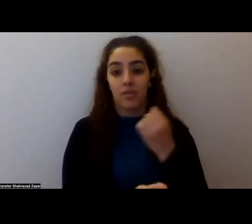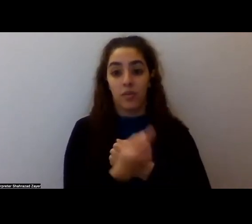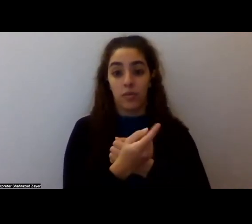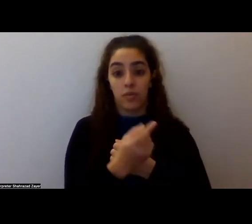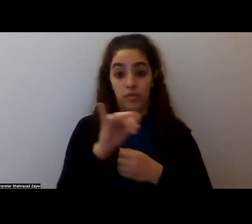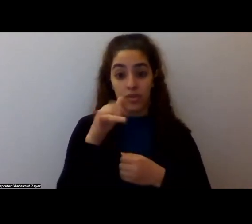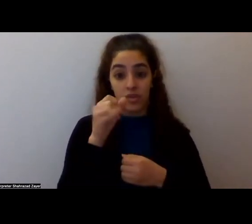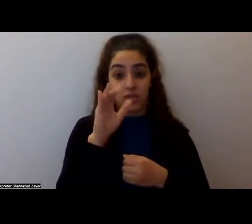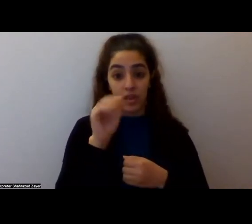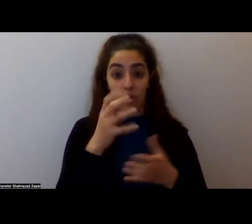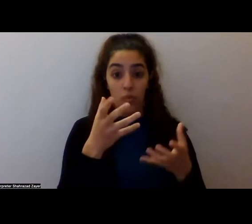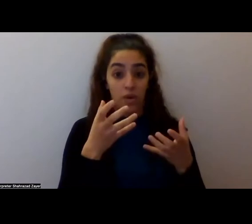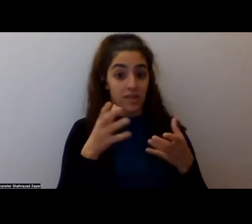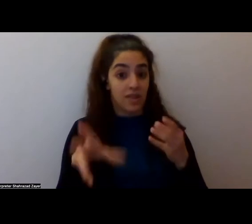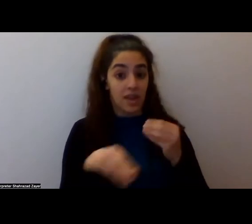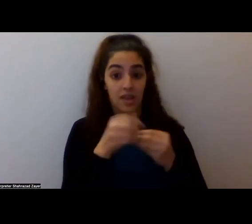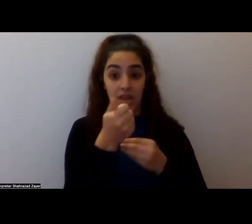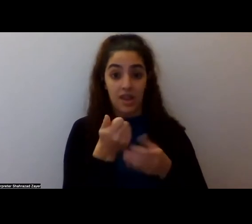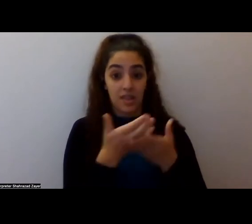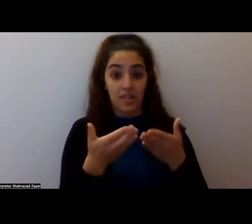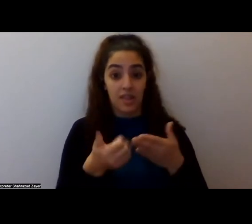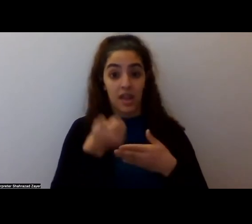you want to say anything else to close us out? Um,